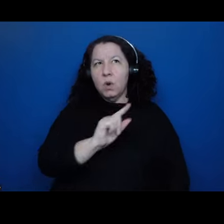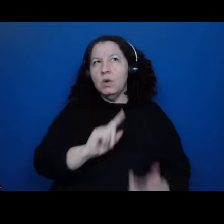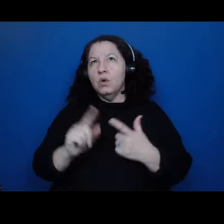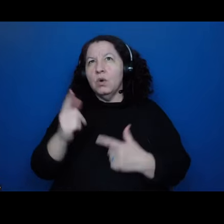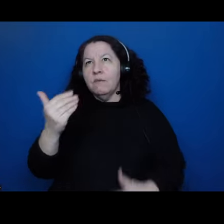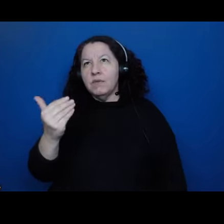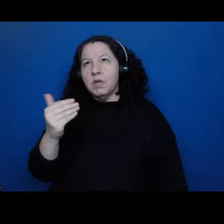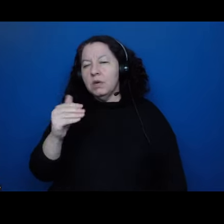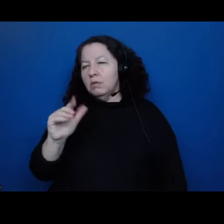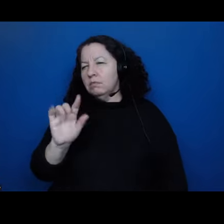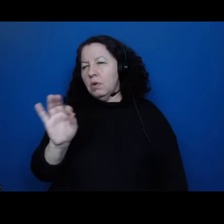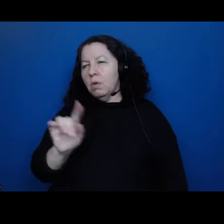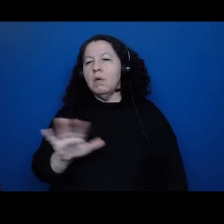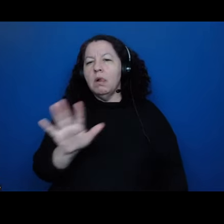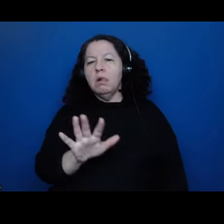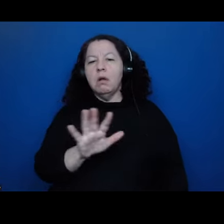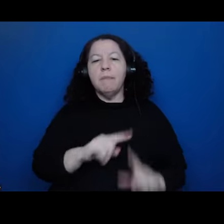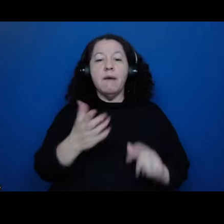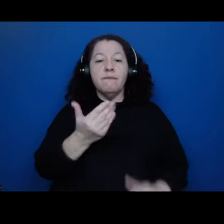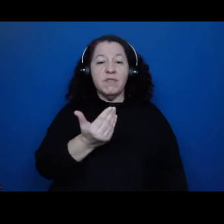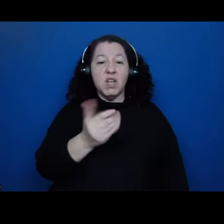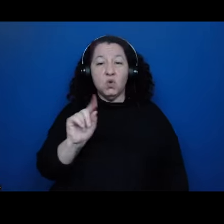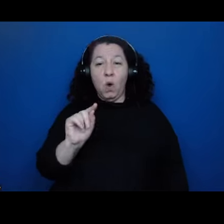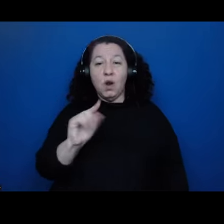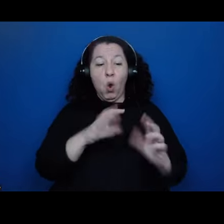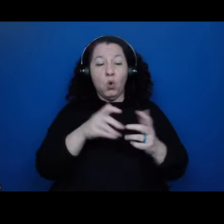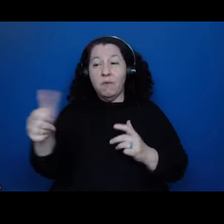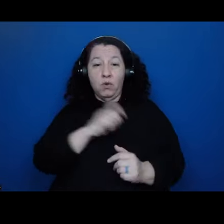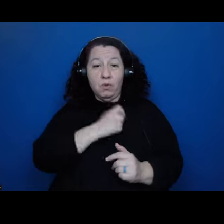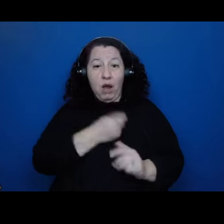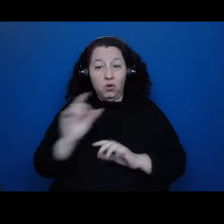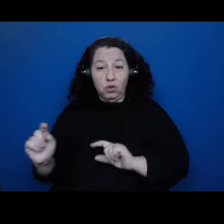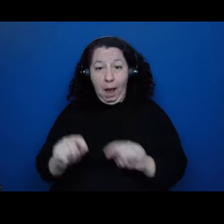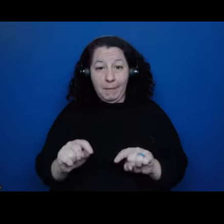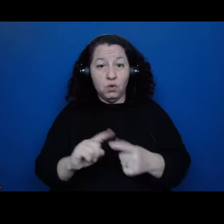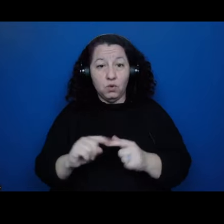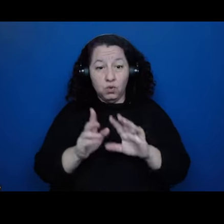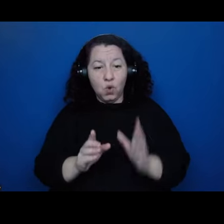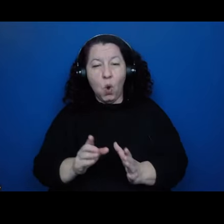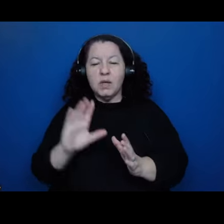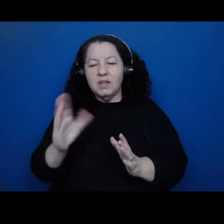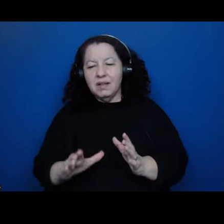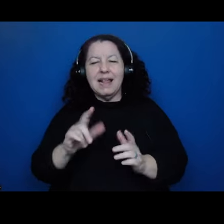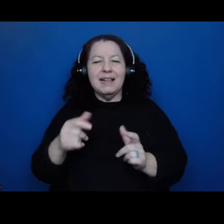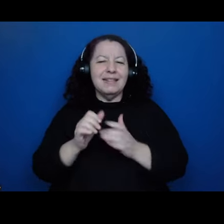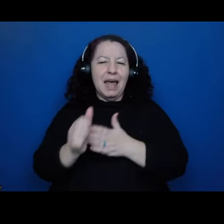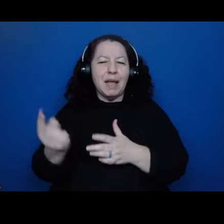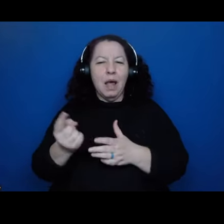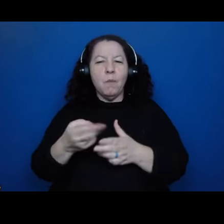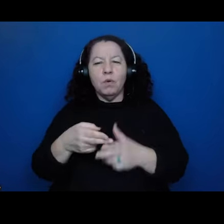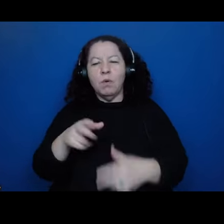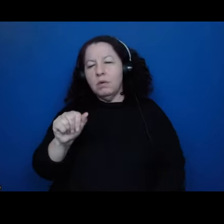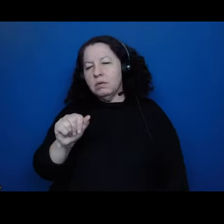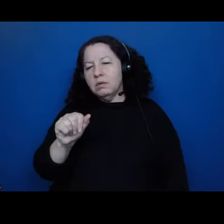uh, sort of, uh, a, uh, group of other Spaniards coming to the coast led by someone named Narvaez is when they think the,